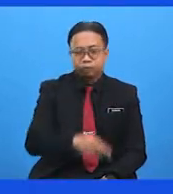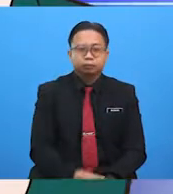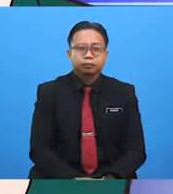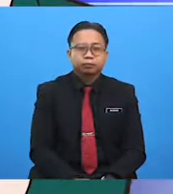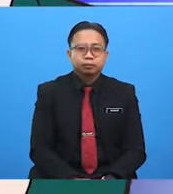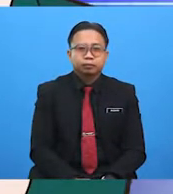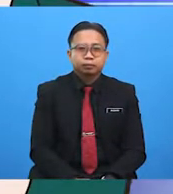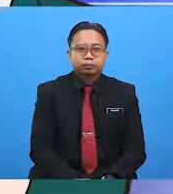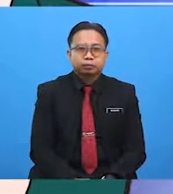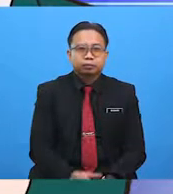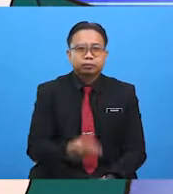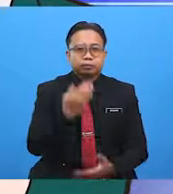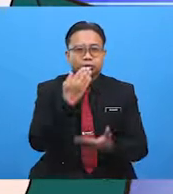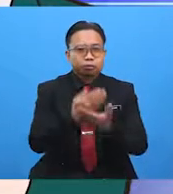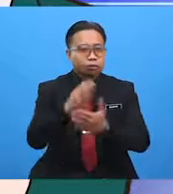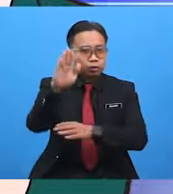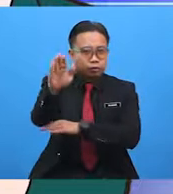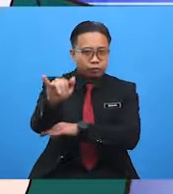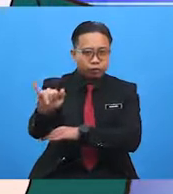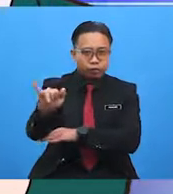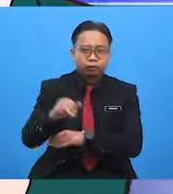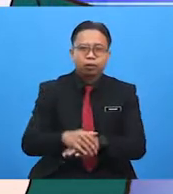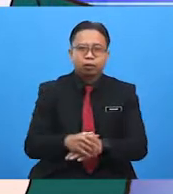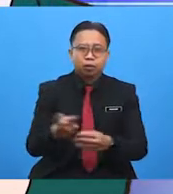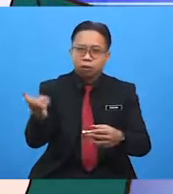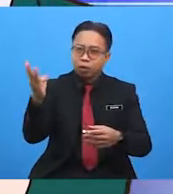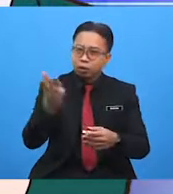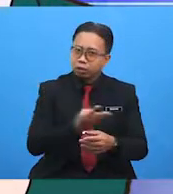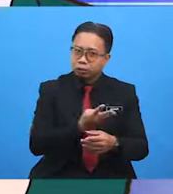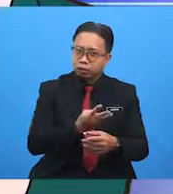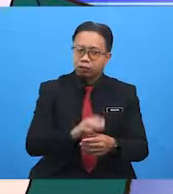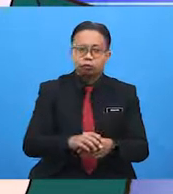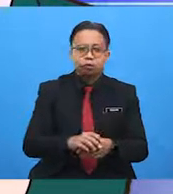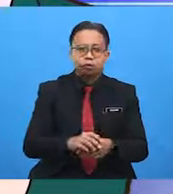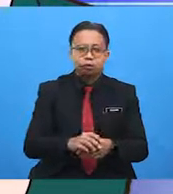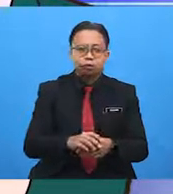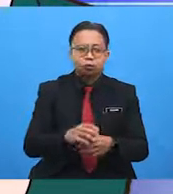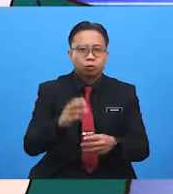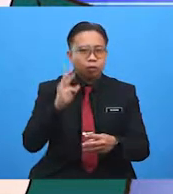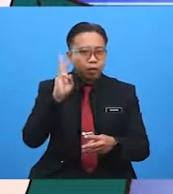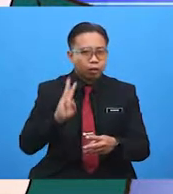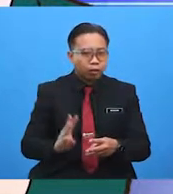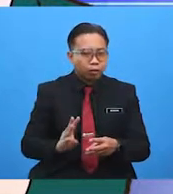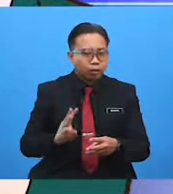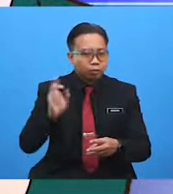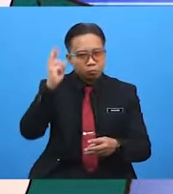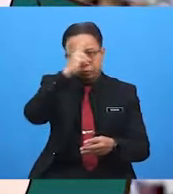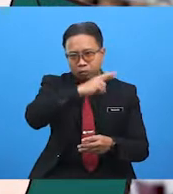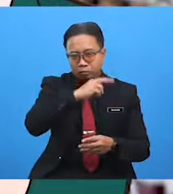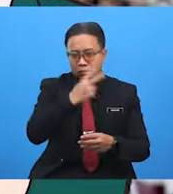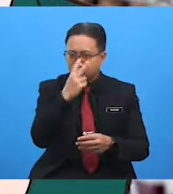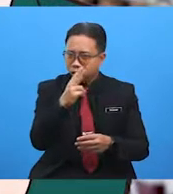Good evening. Welcome to the World Weather Forecast. Let's take a look at the weather now.